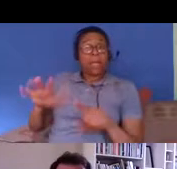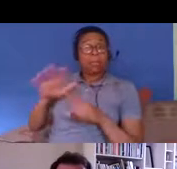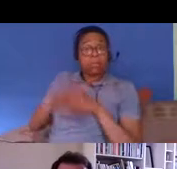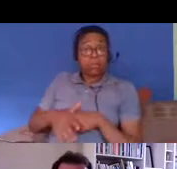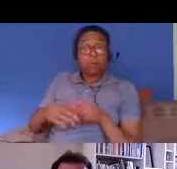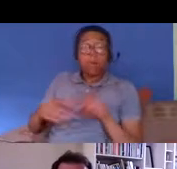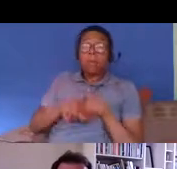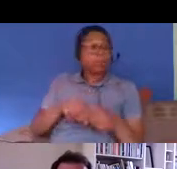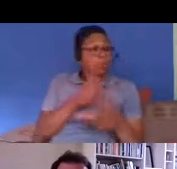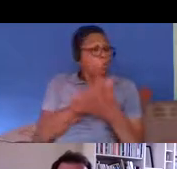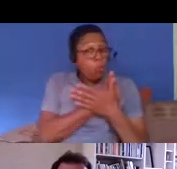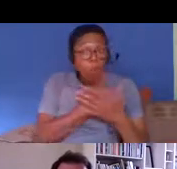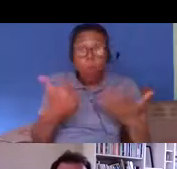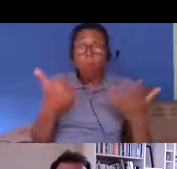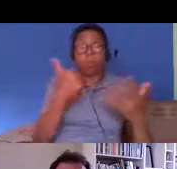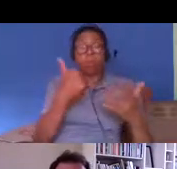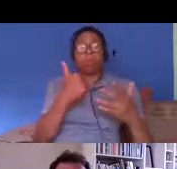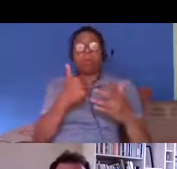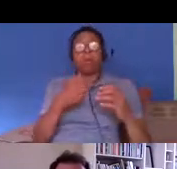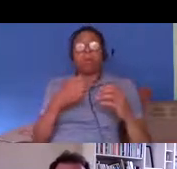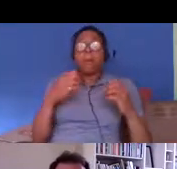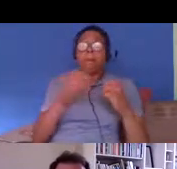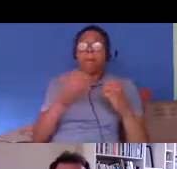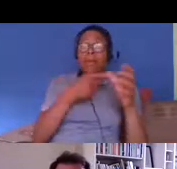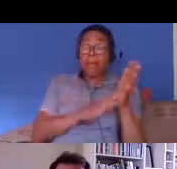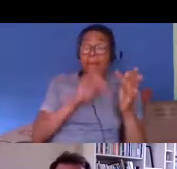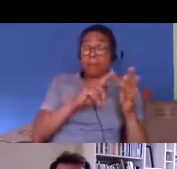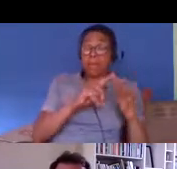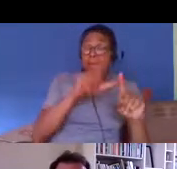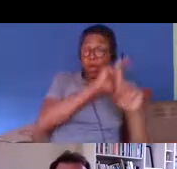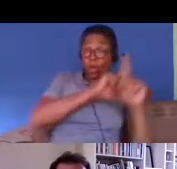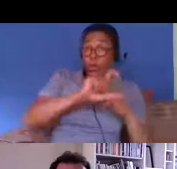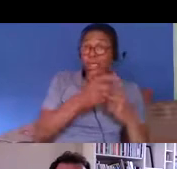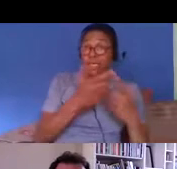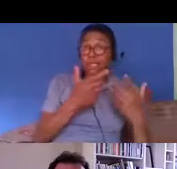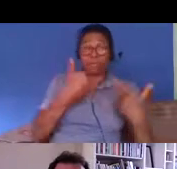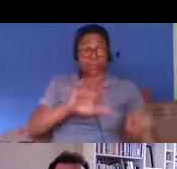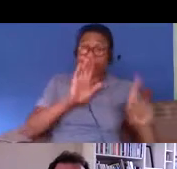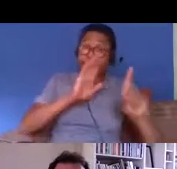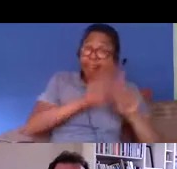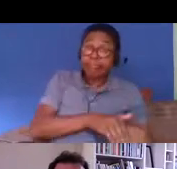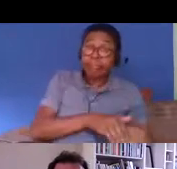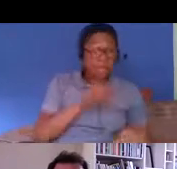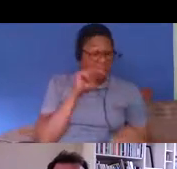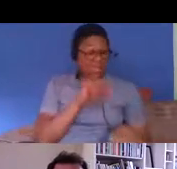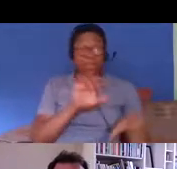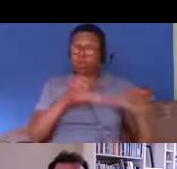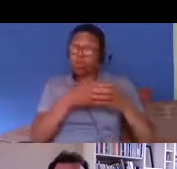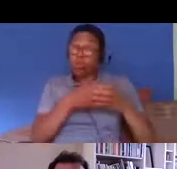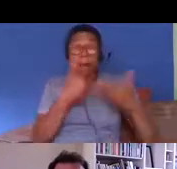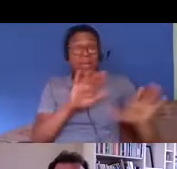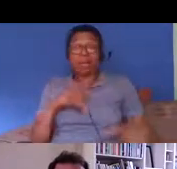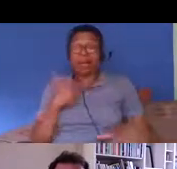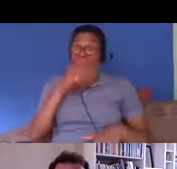and again i'll repeat the point that's how the windrush scandal bubbled to the surface it was a bunch of people who were long-term